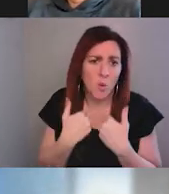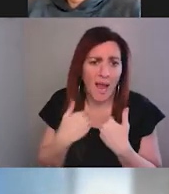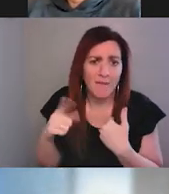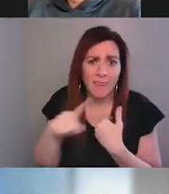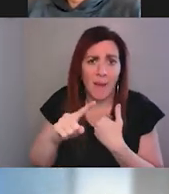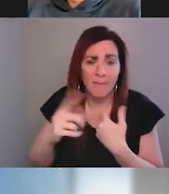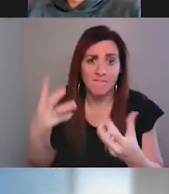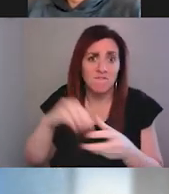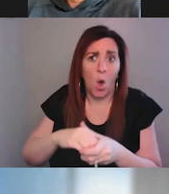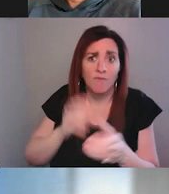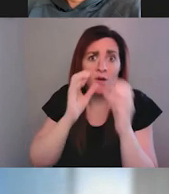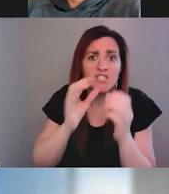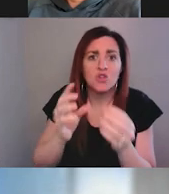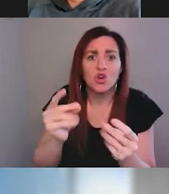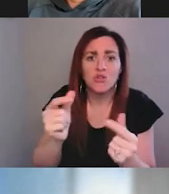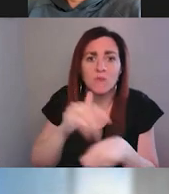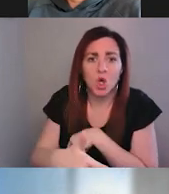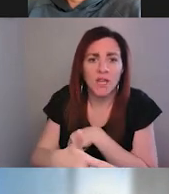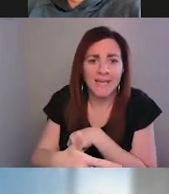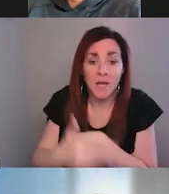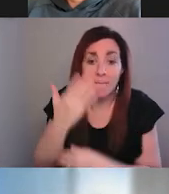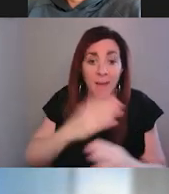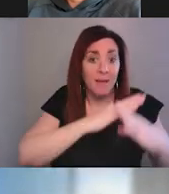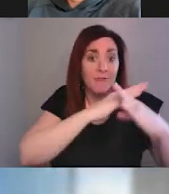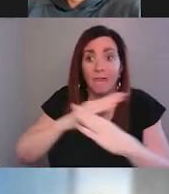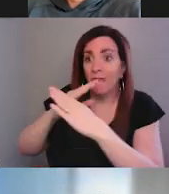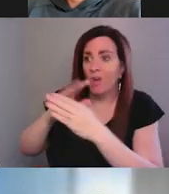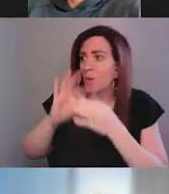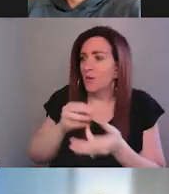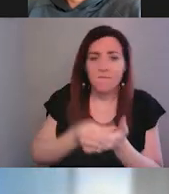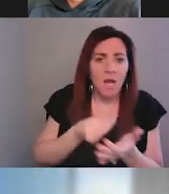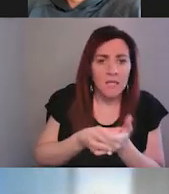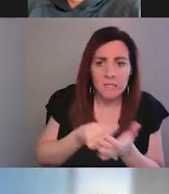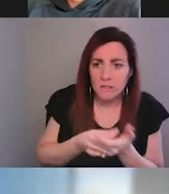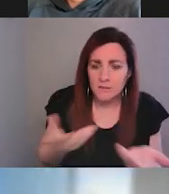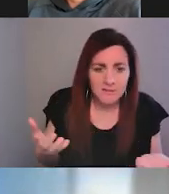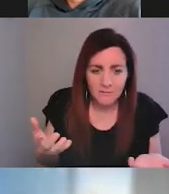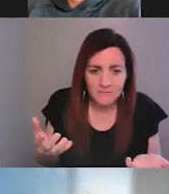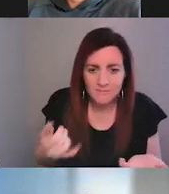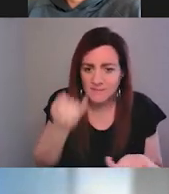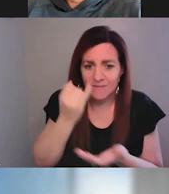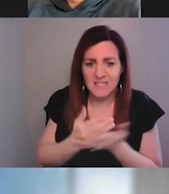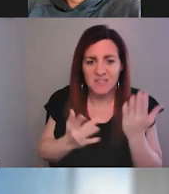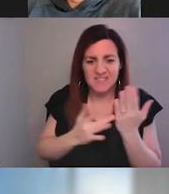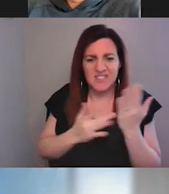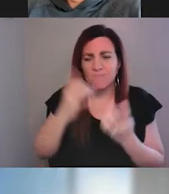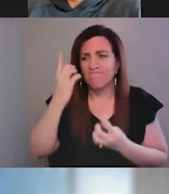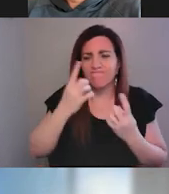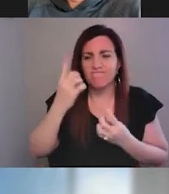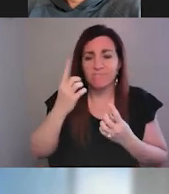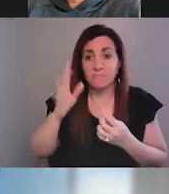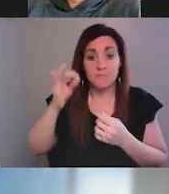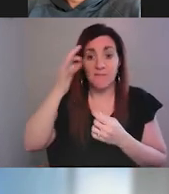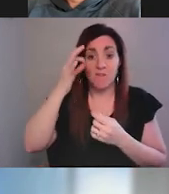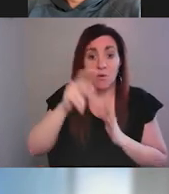early because they may run into barriers around financing if some of those technical considerations of what federal